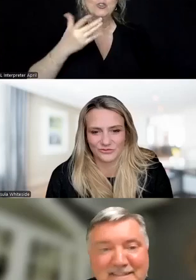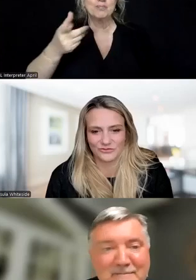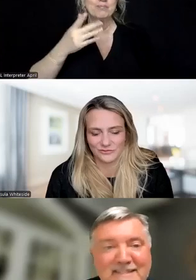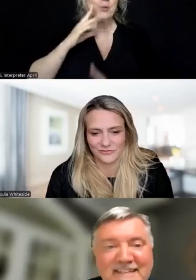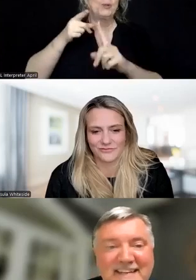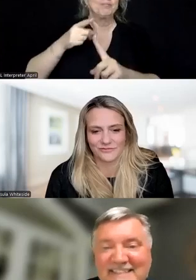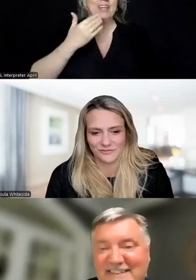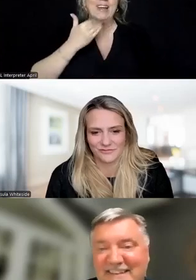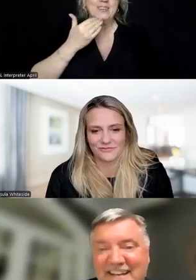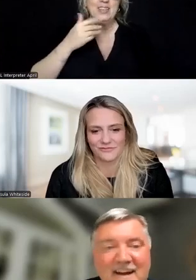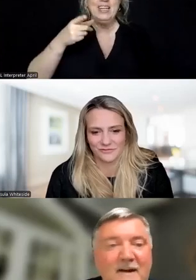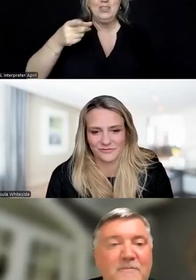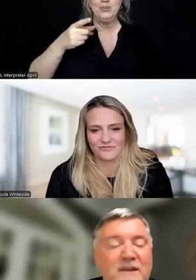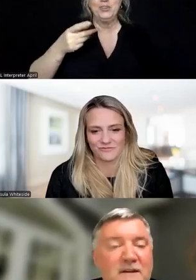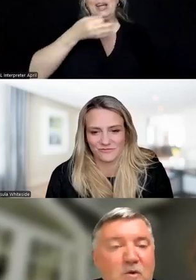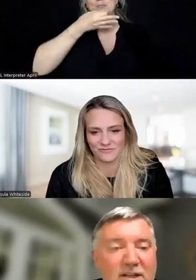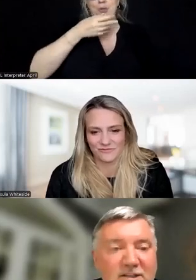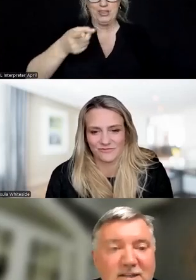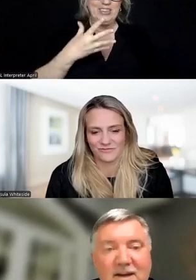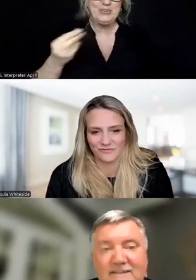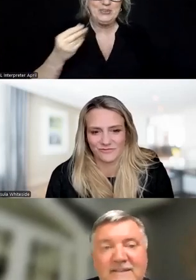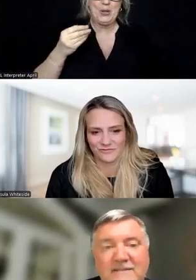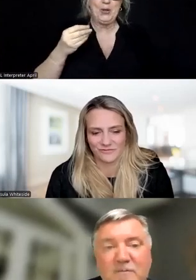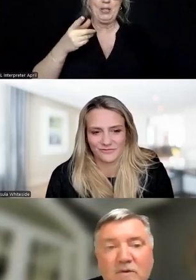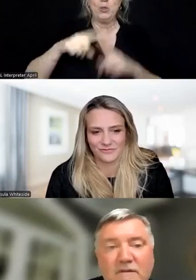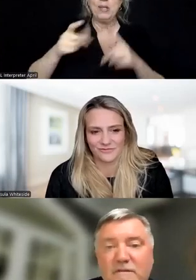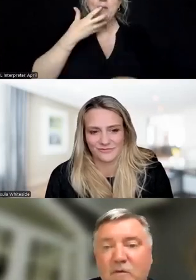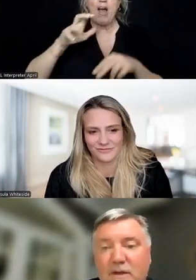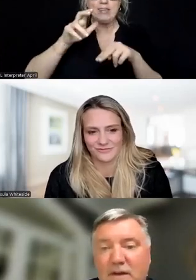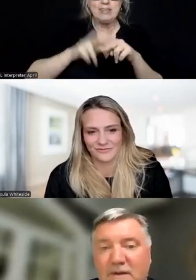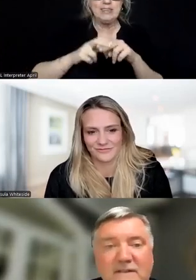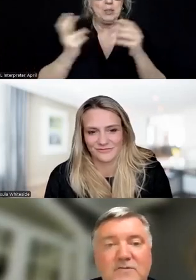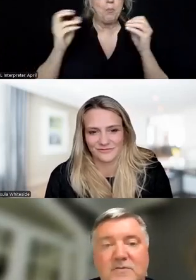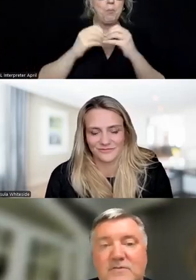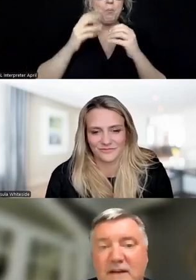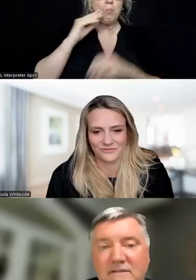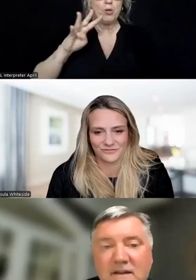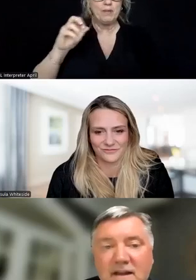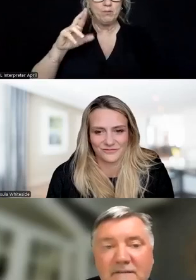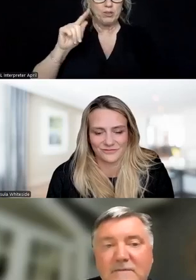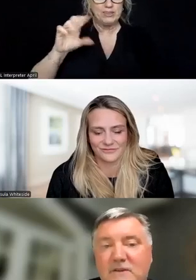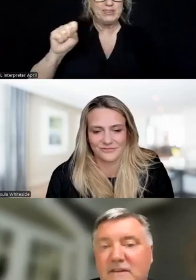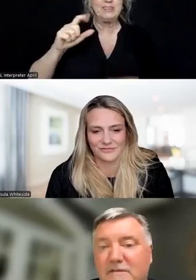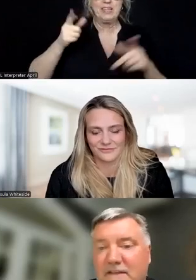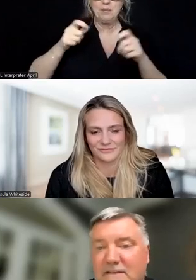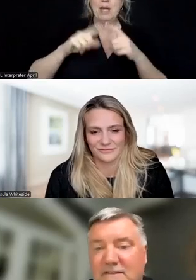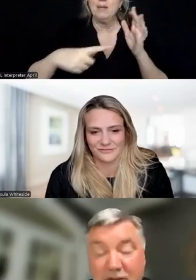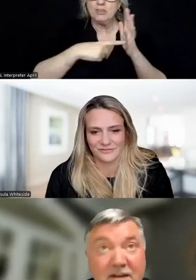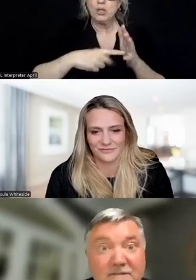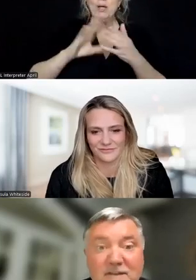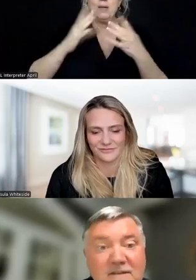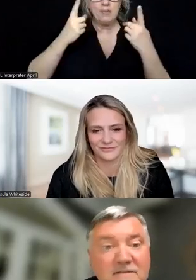talking about DBT again. So the question in the hot seat is more than 40 randomized controlled trials have demonstrated the